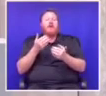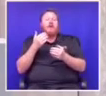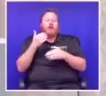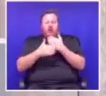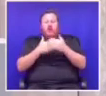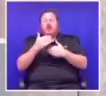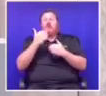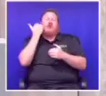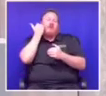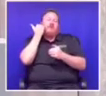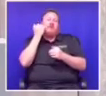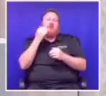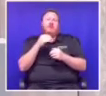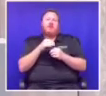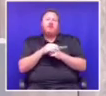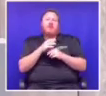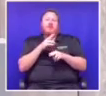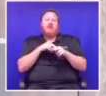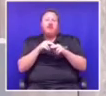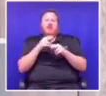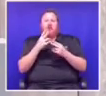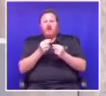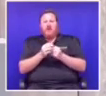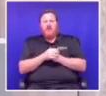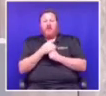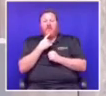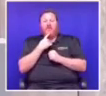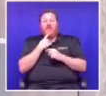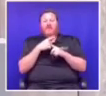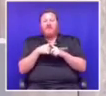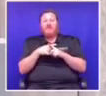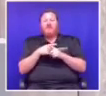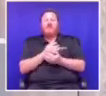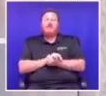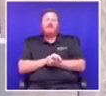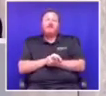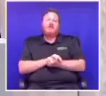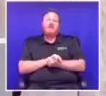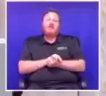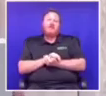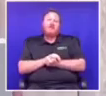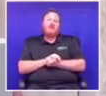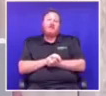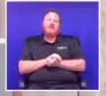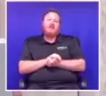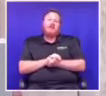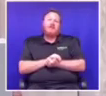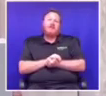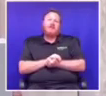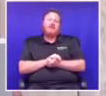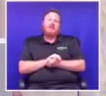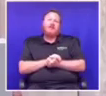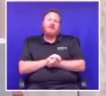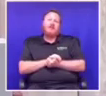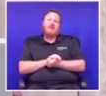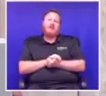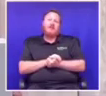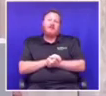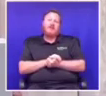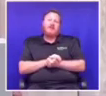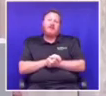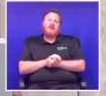national unity.iyo, kel supimi, tempugutu vile. Kwaofuna wuti ndi tetengis kursu ni zaotetengas.